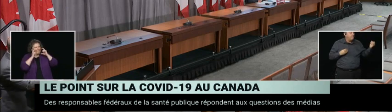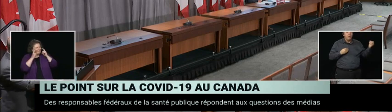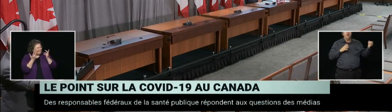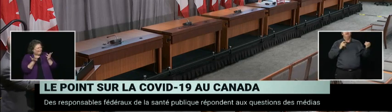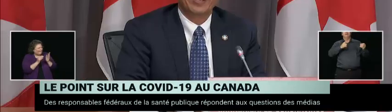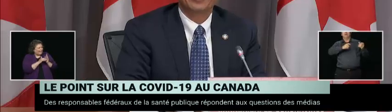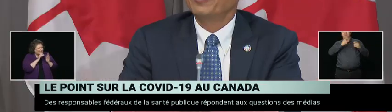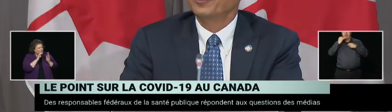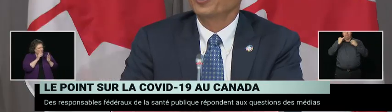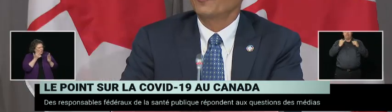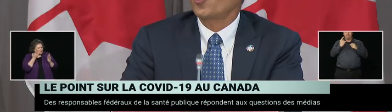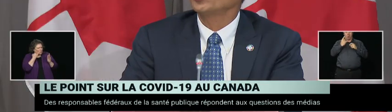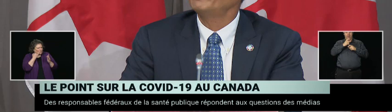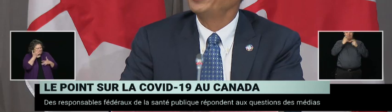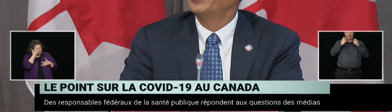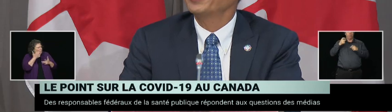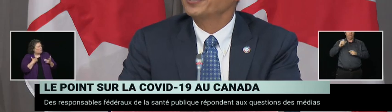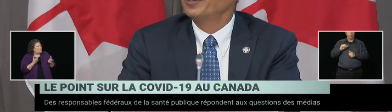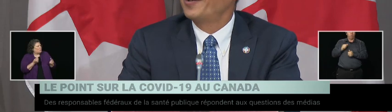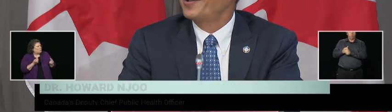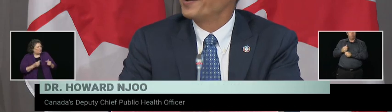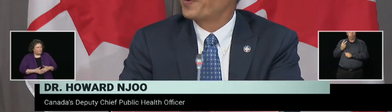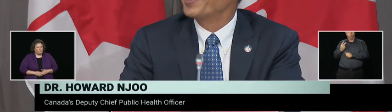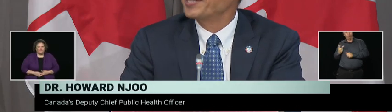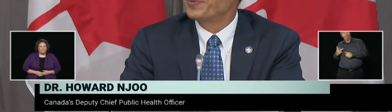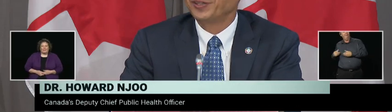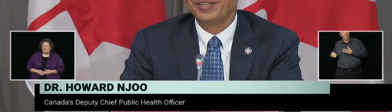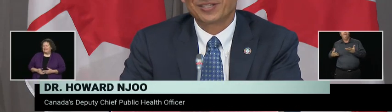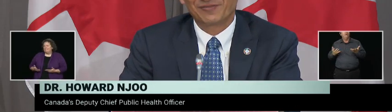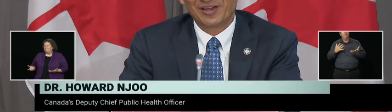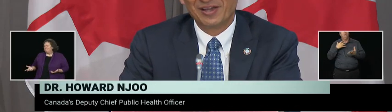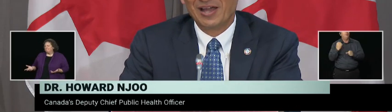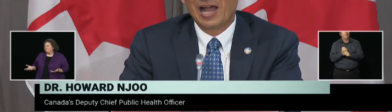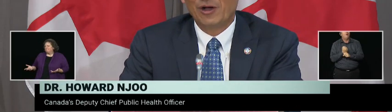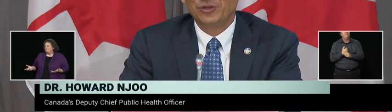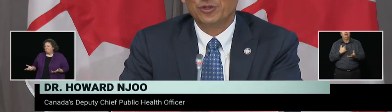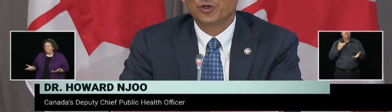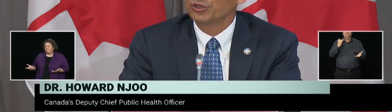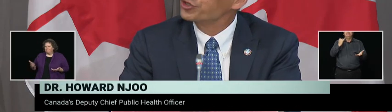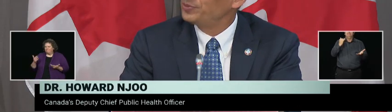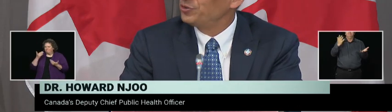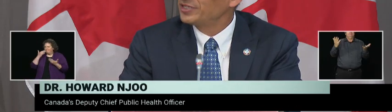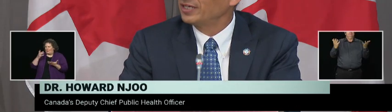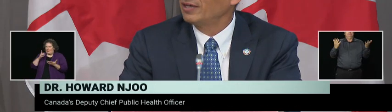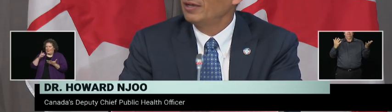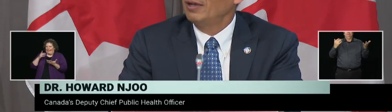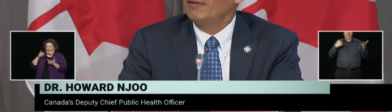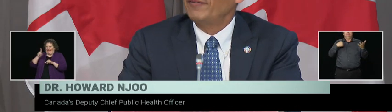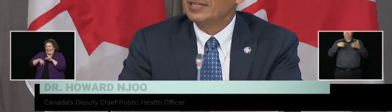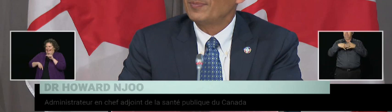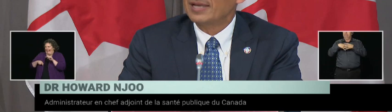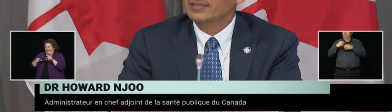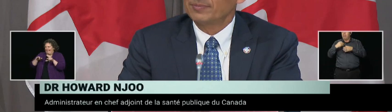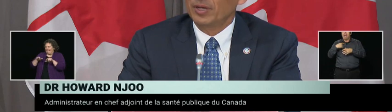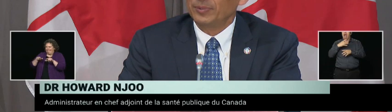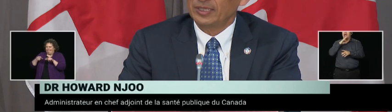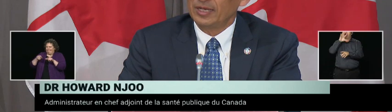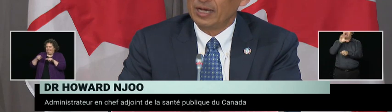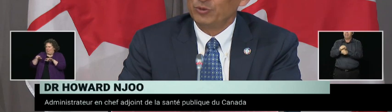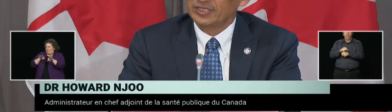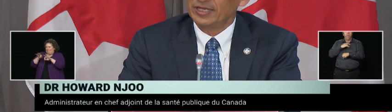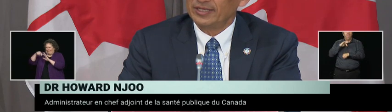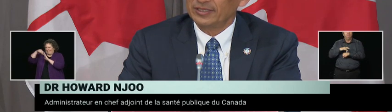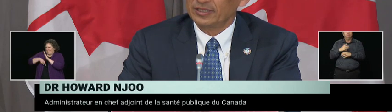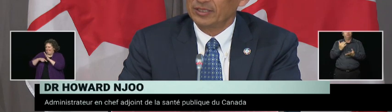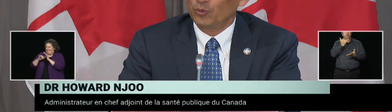Okay, well, I can't give you sort of all of the sort of possibilities of how you could or should be using face masks in public.